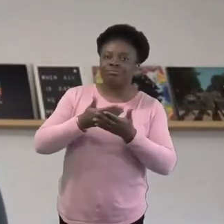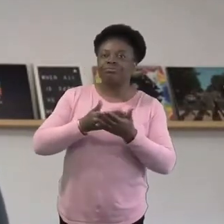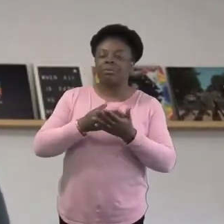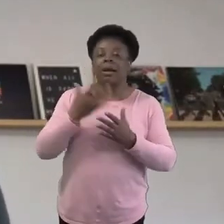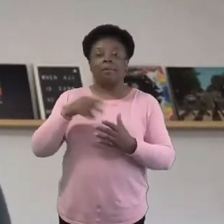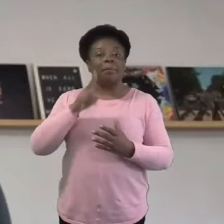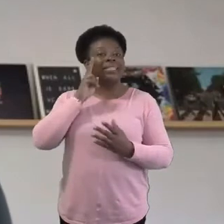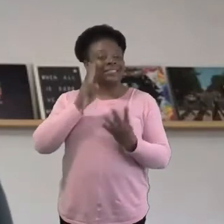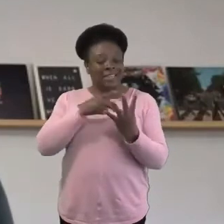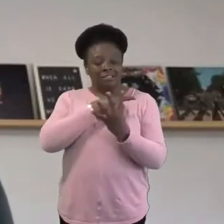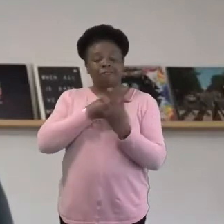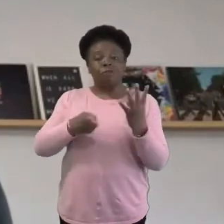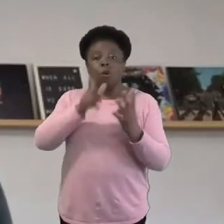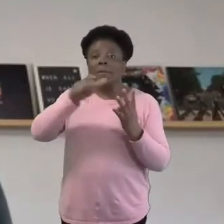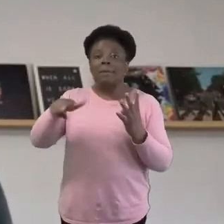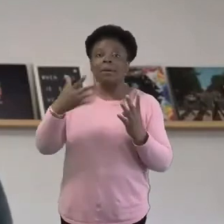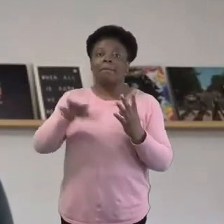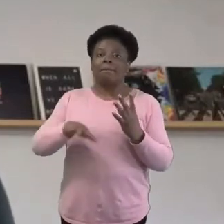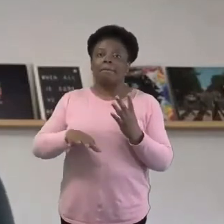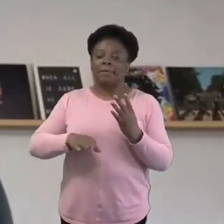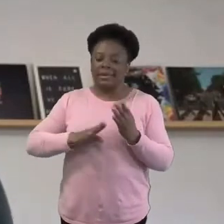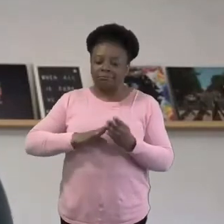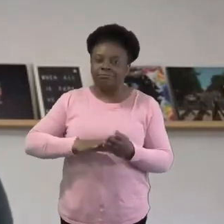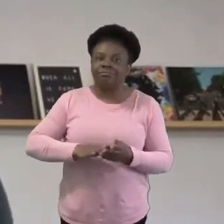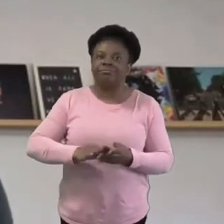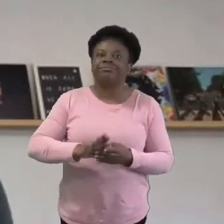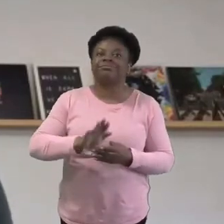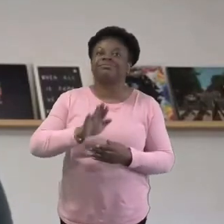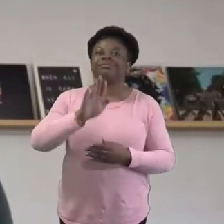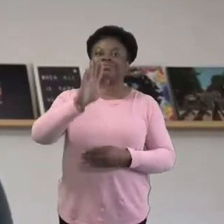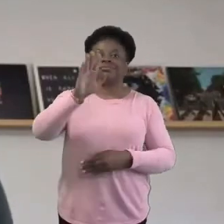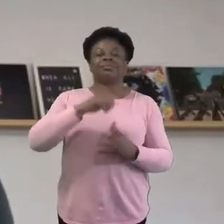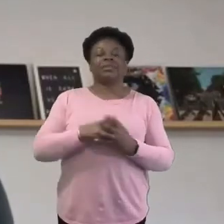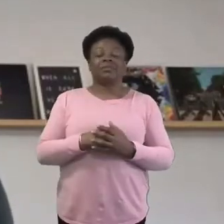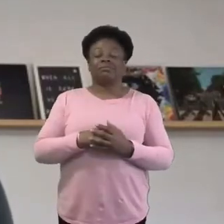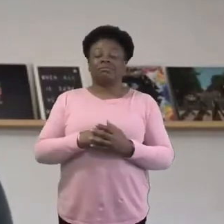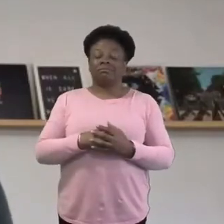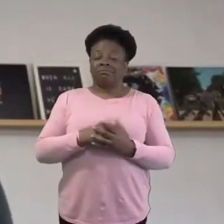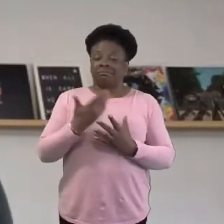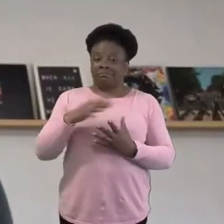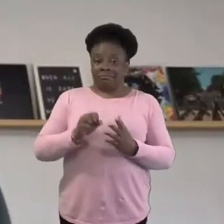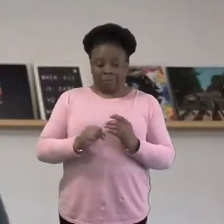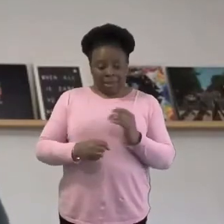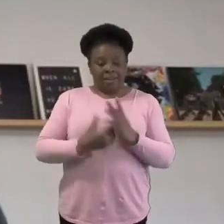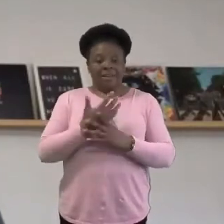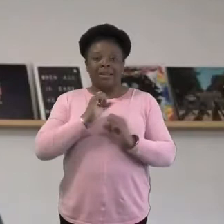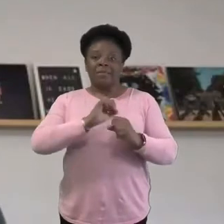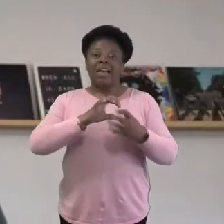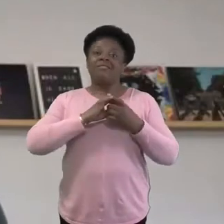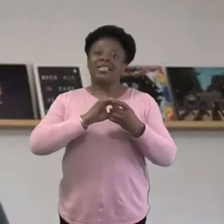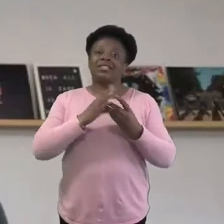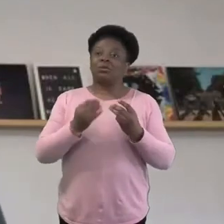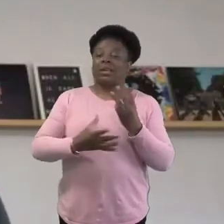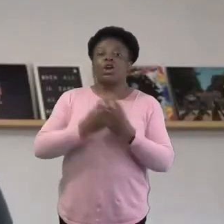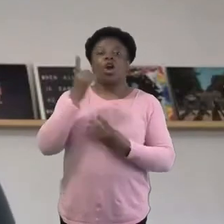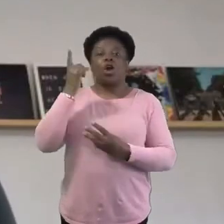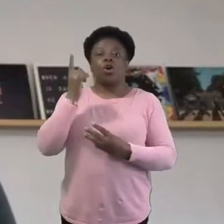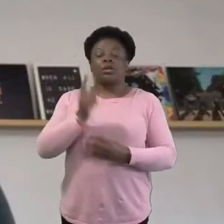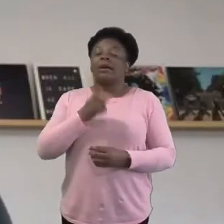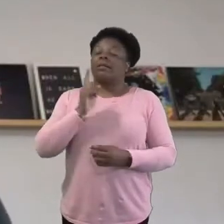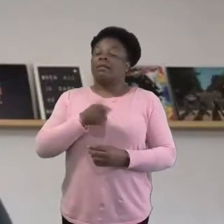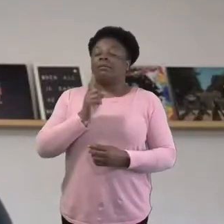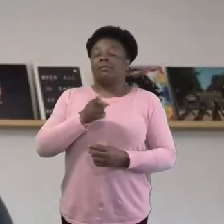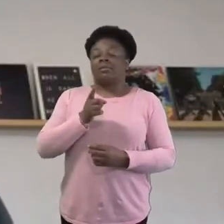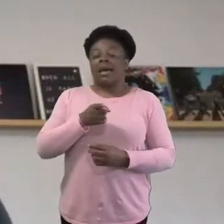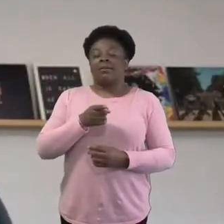It remains kind of one of the most significant moments I've had of being involved young people. You know, for that context